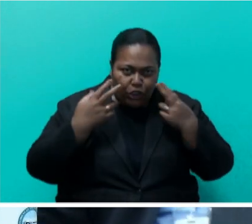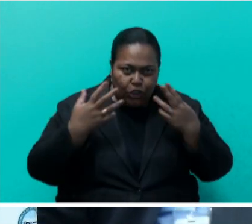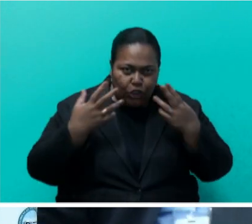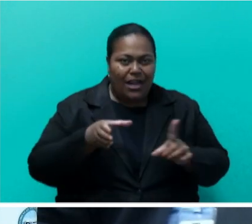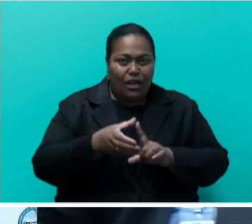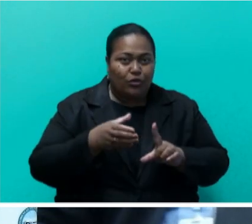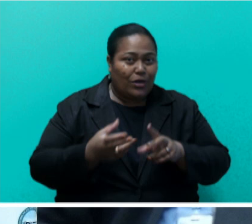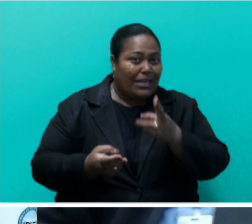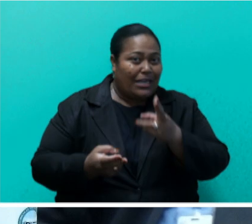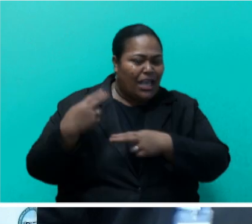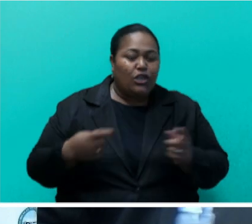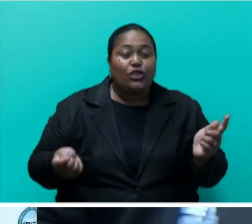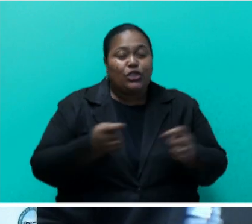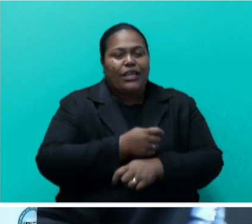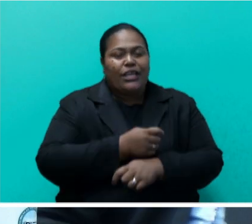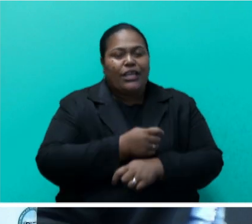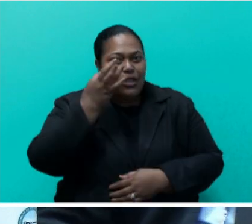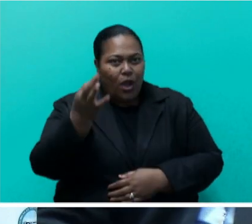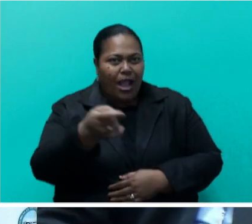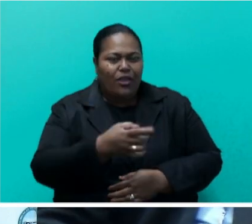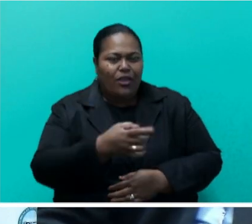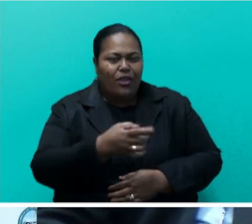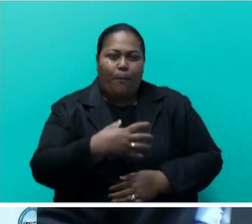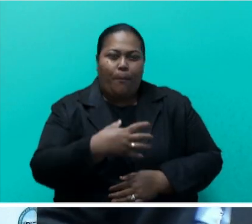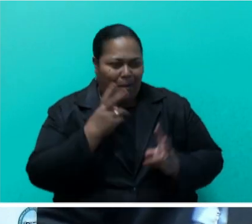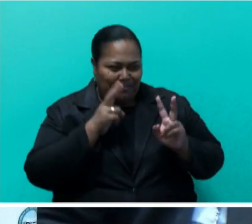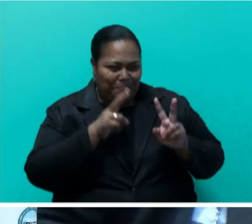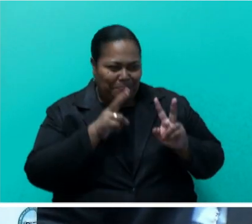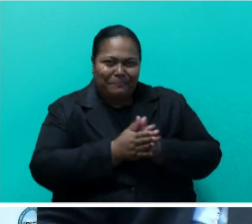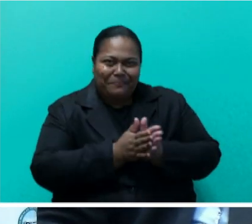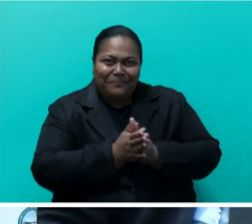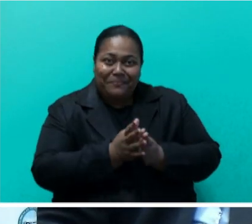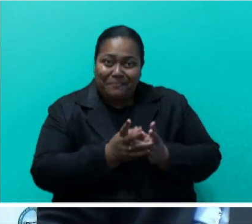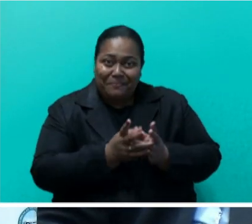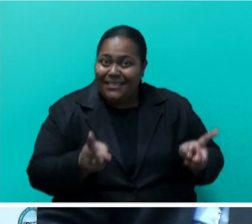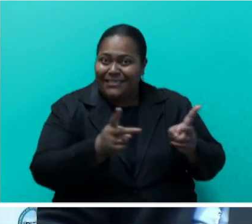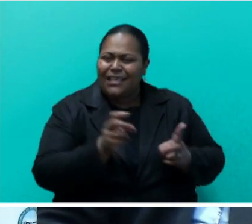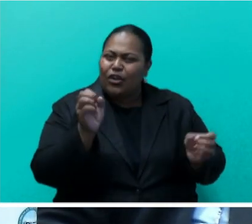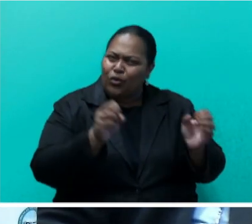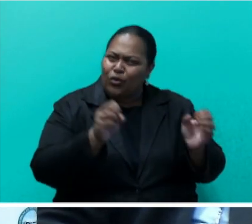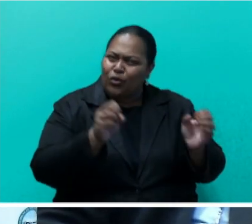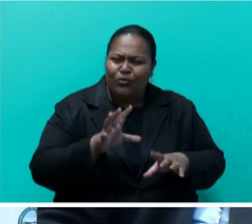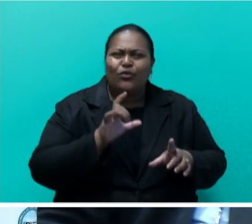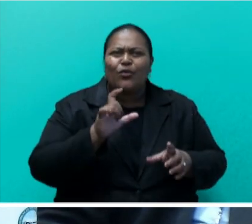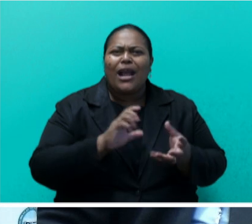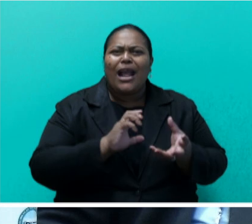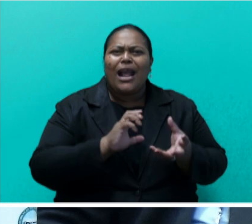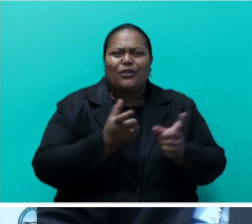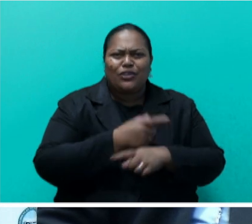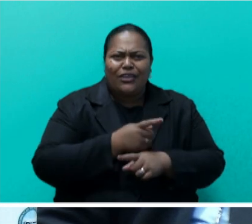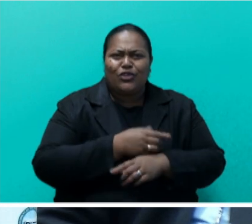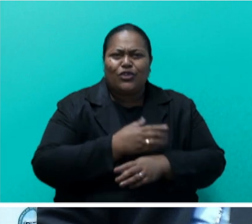transform Singataka into more appealing destination, and contribute to climate change mitigation efforts by